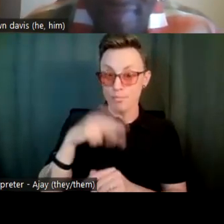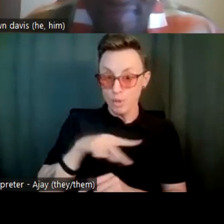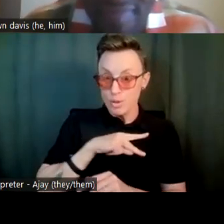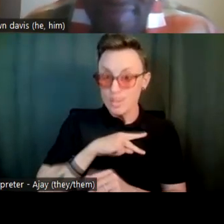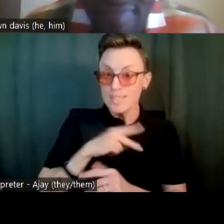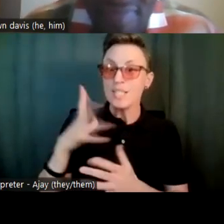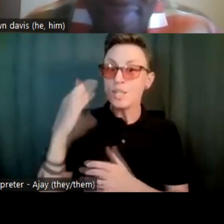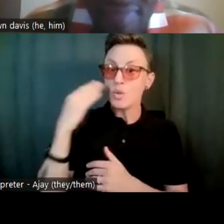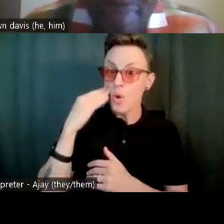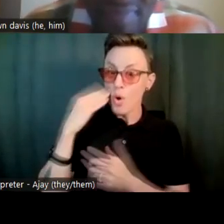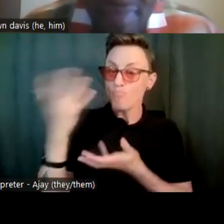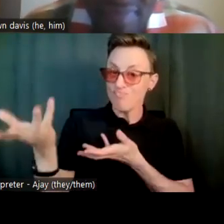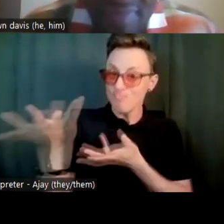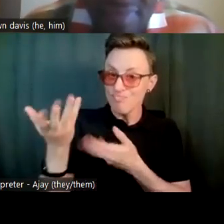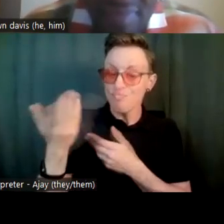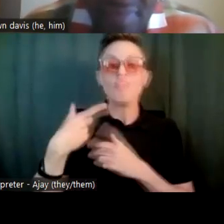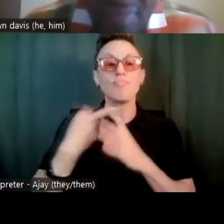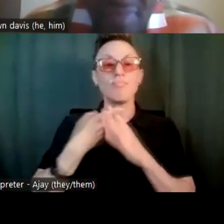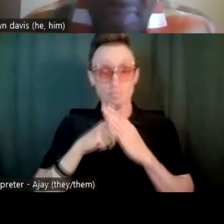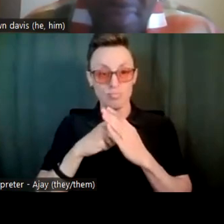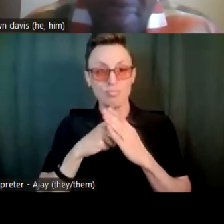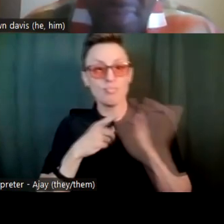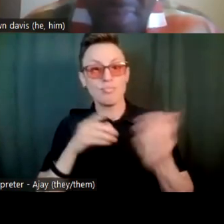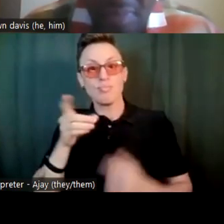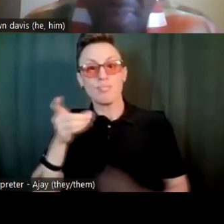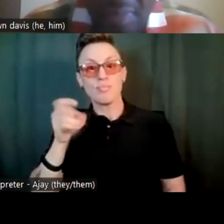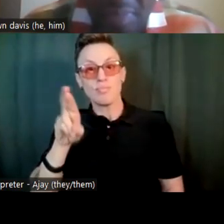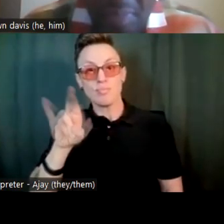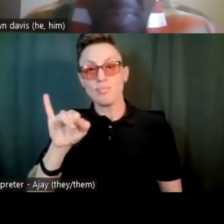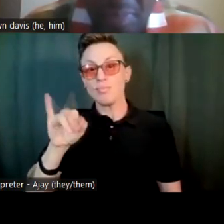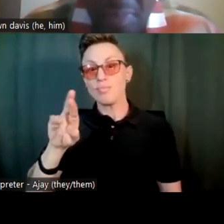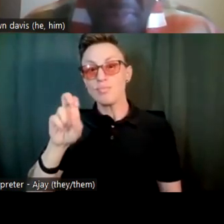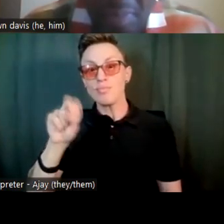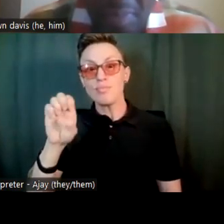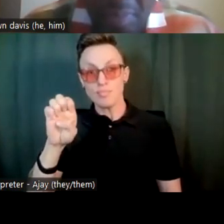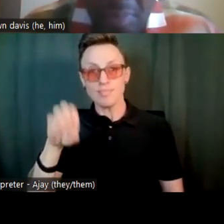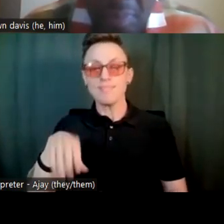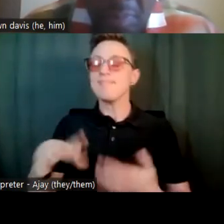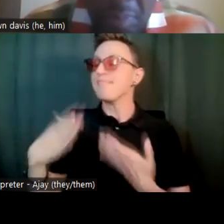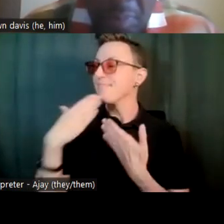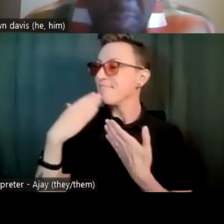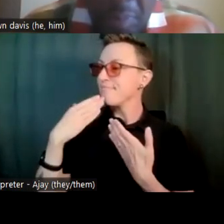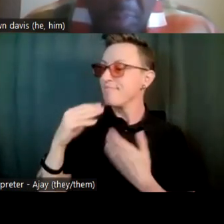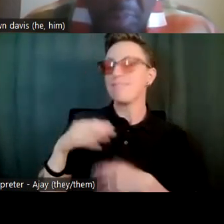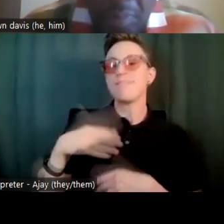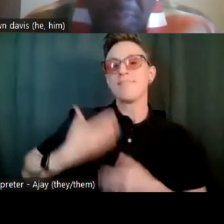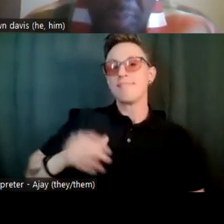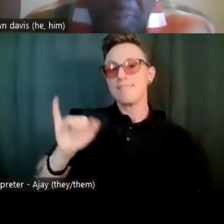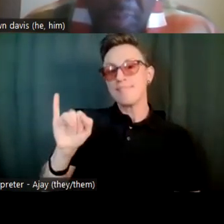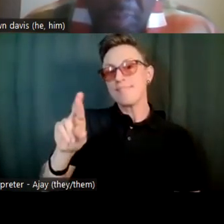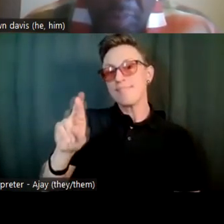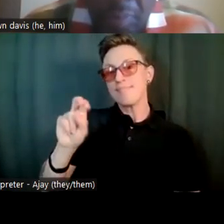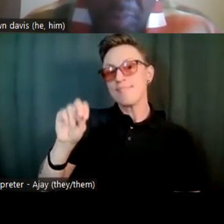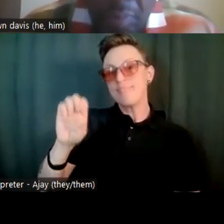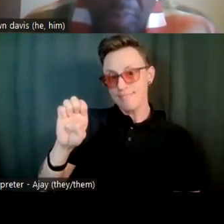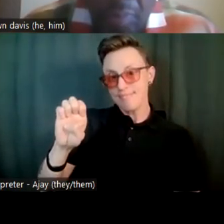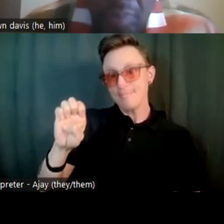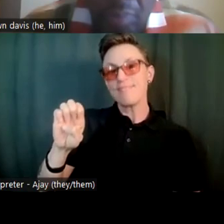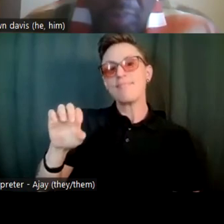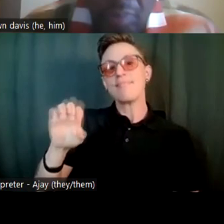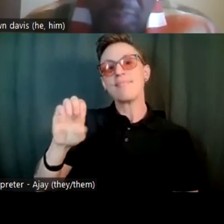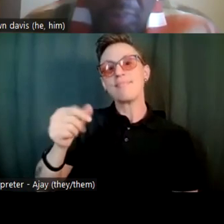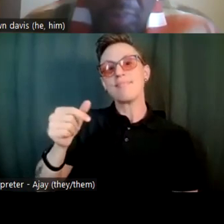And I would like to begin with Dr. Irene. Thank you, Malik. My name is Irene Aguilar. I